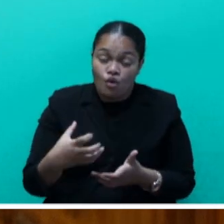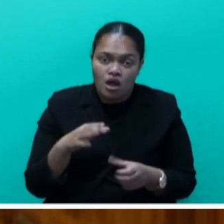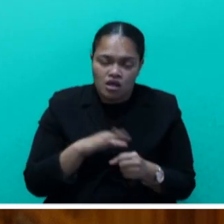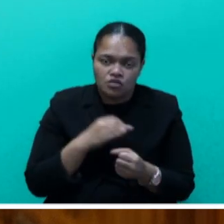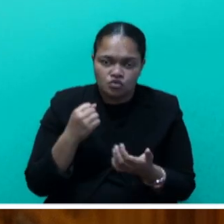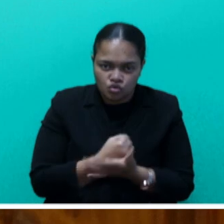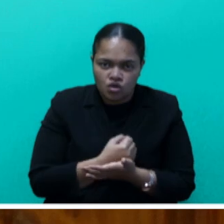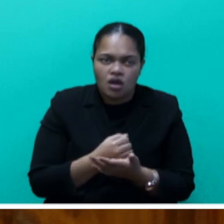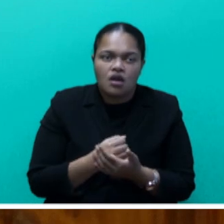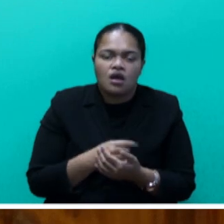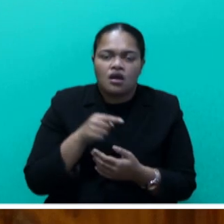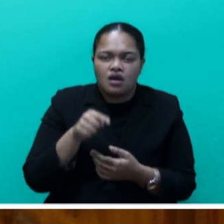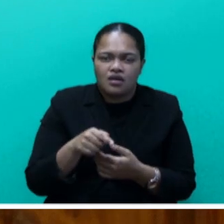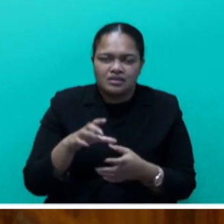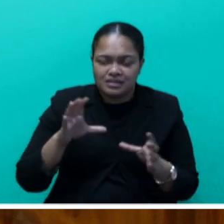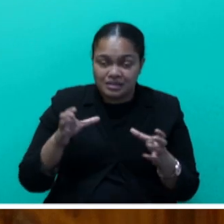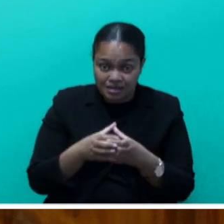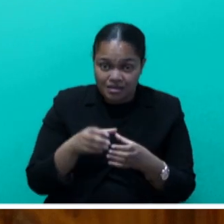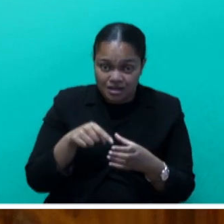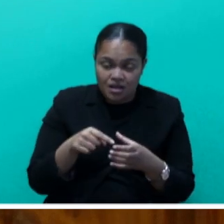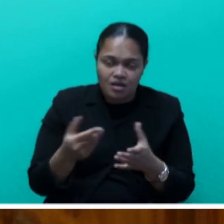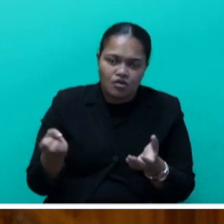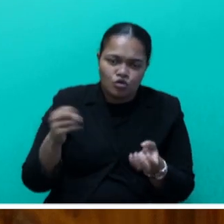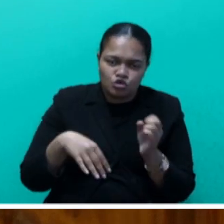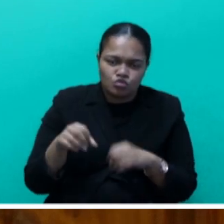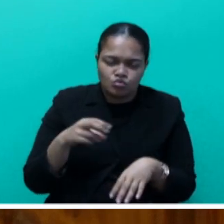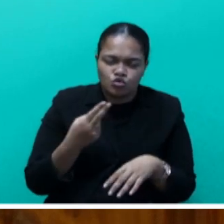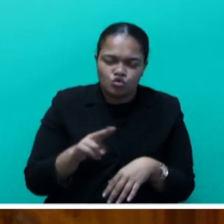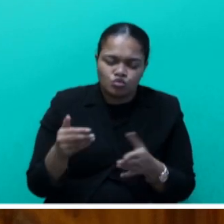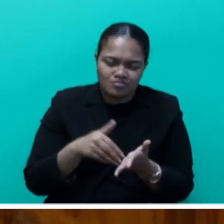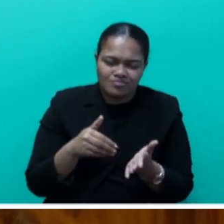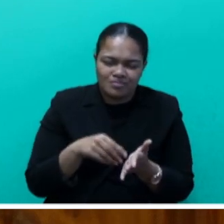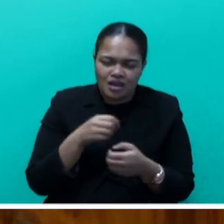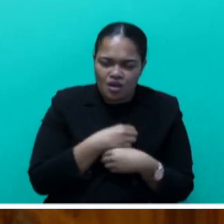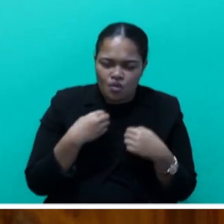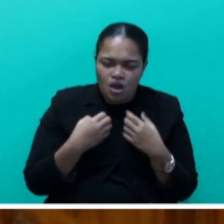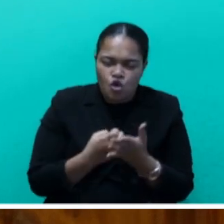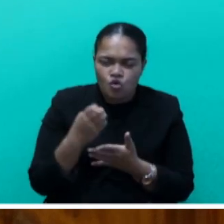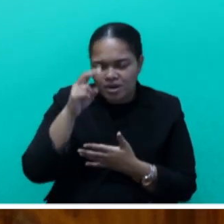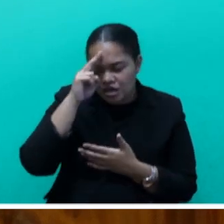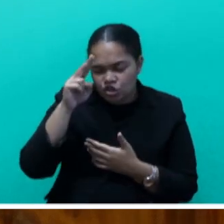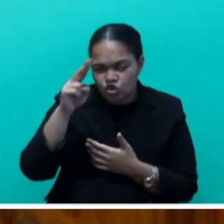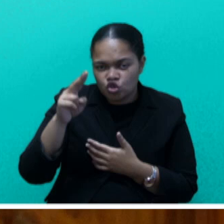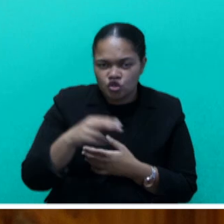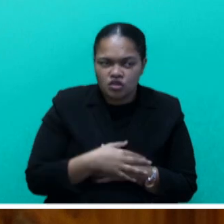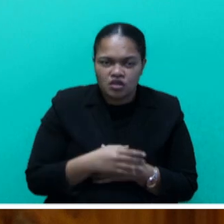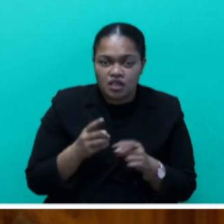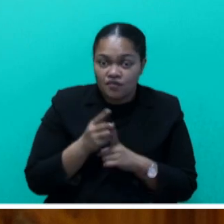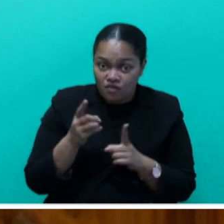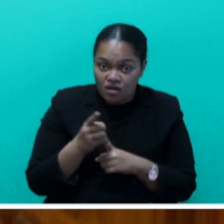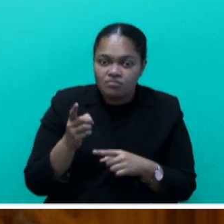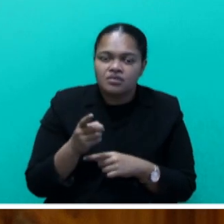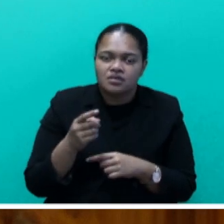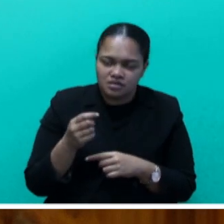culture sector contribution to our economic and national development is addressed. Mr. Speaker